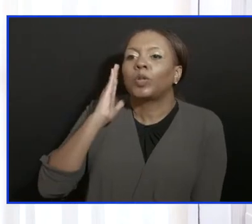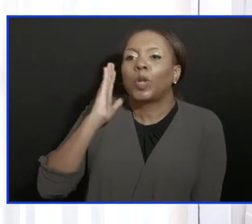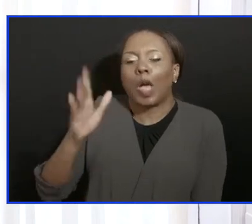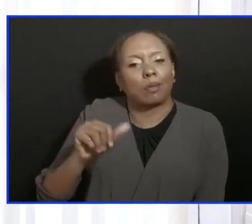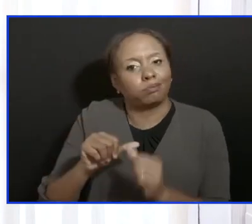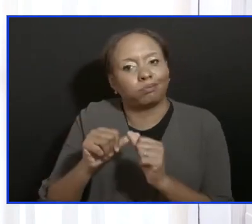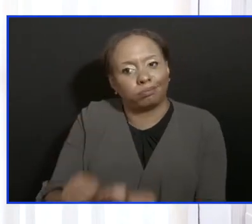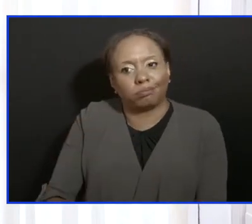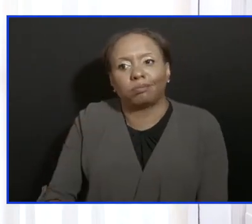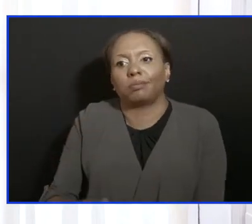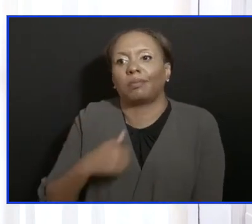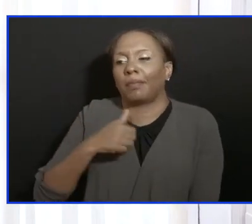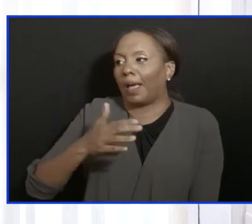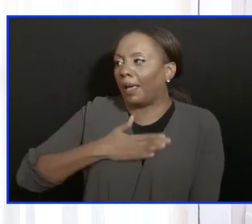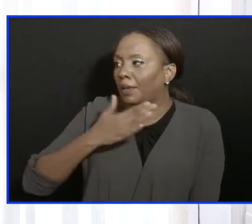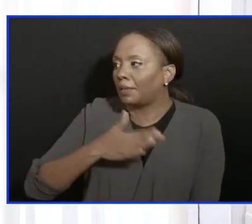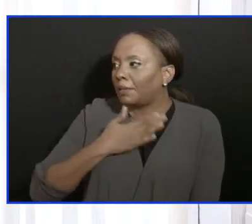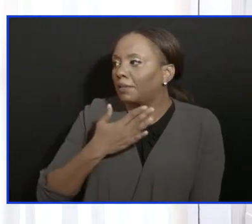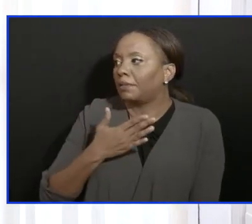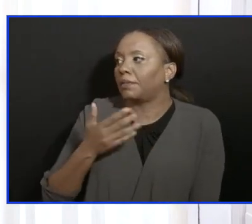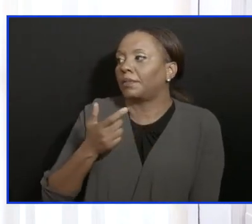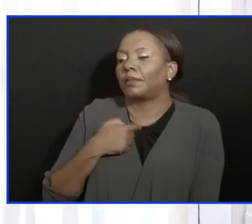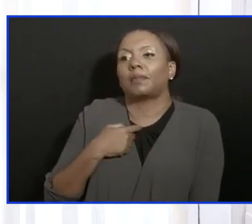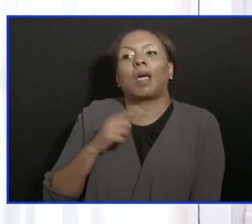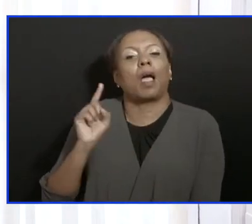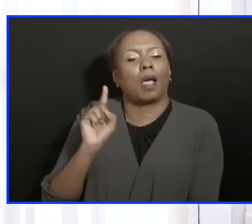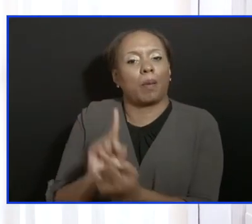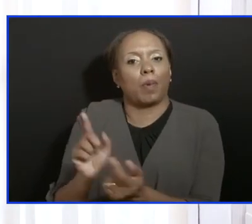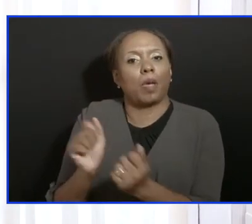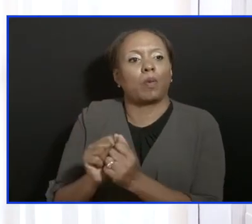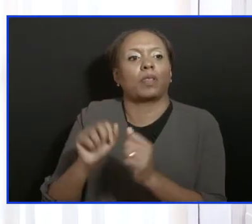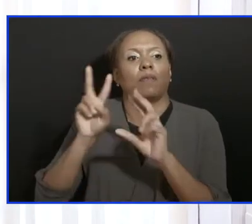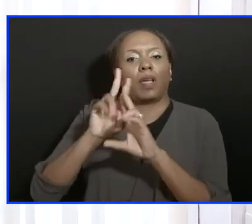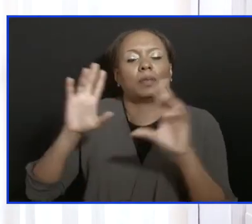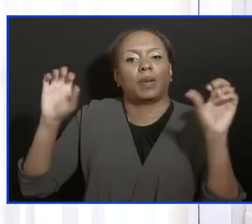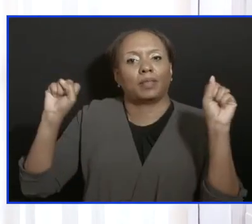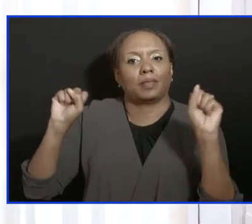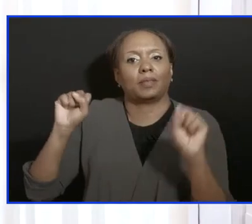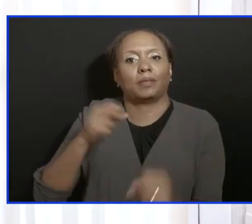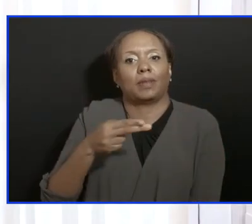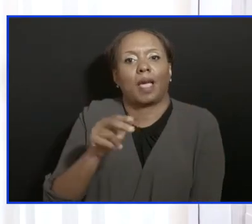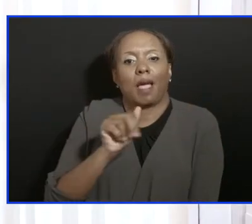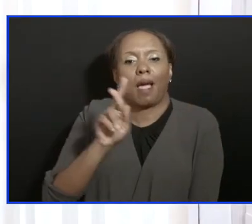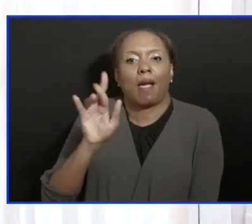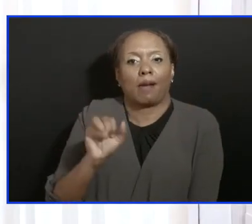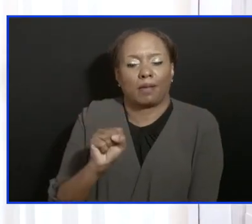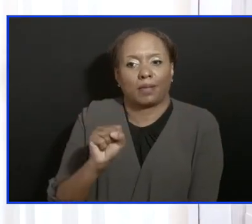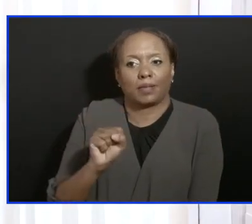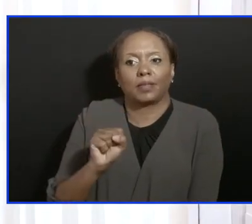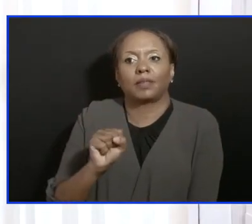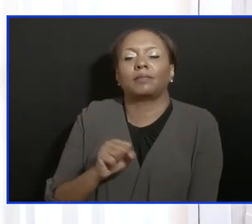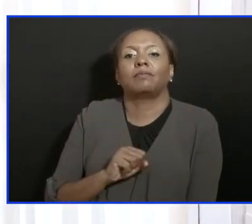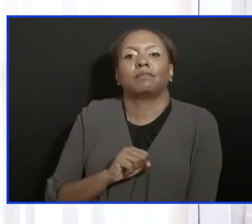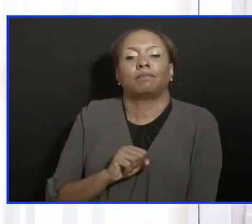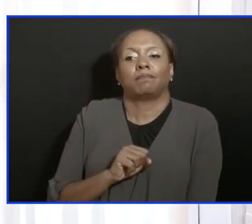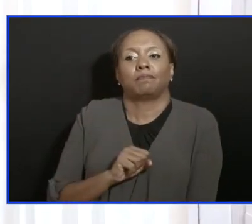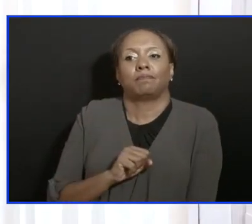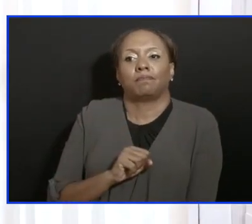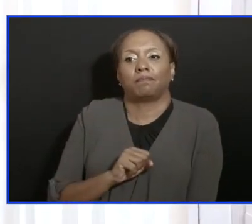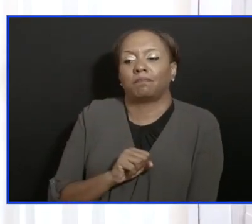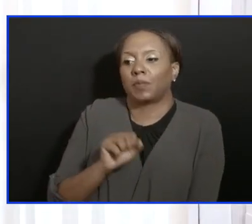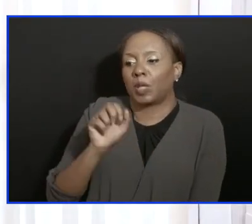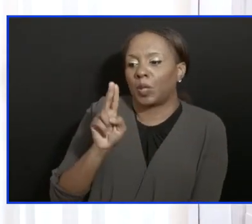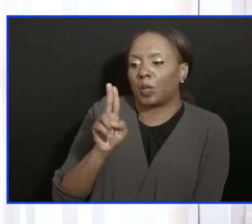happy to report to the country that having met with Vice President Harris last week, that the United States Government communicated with my